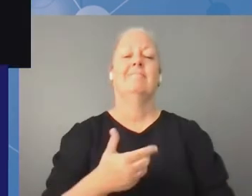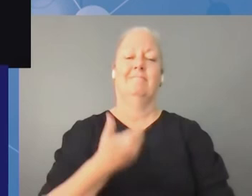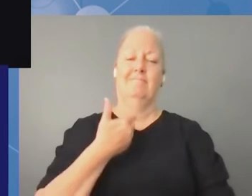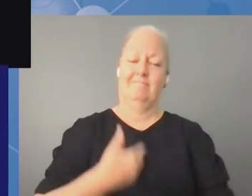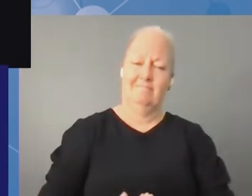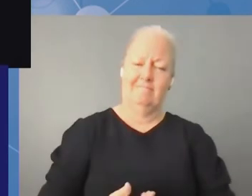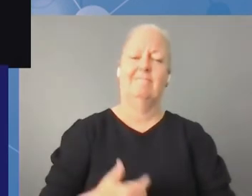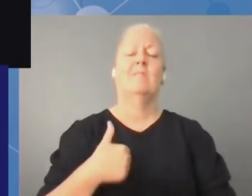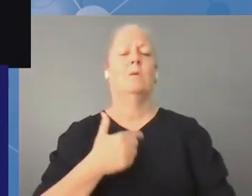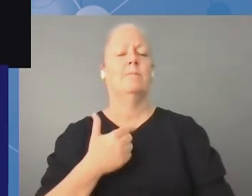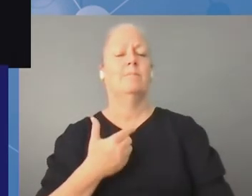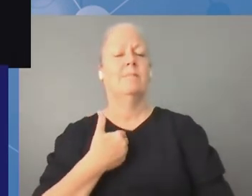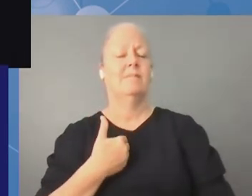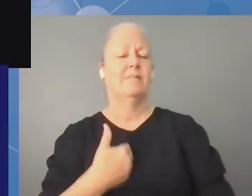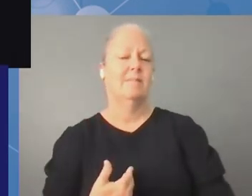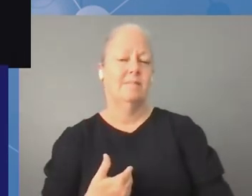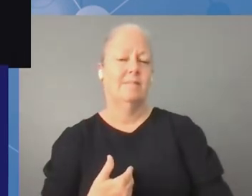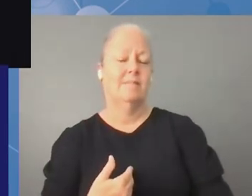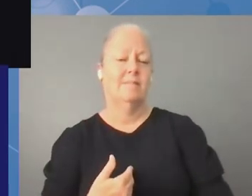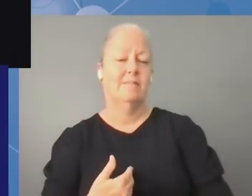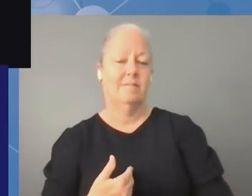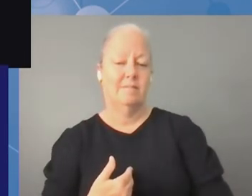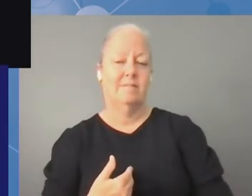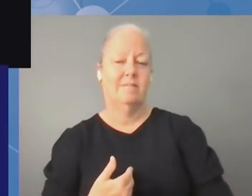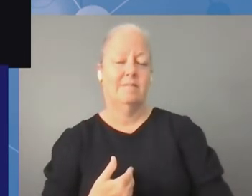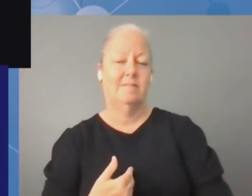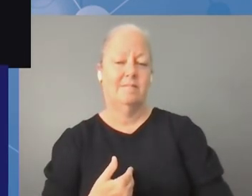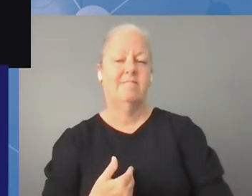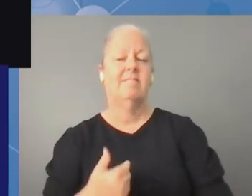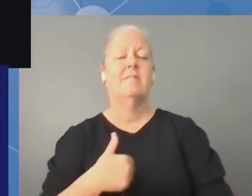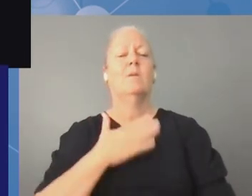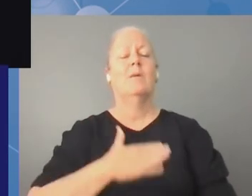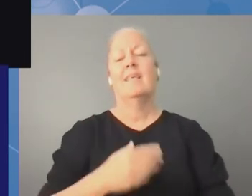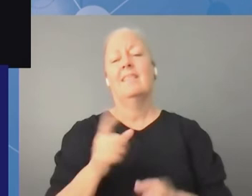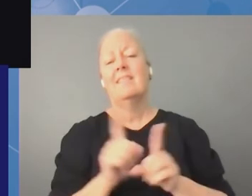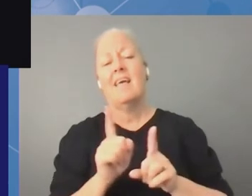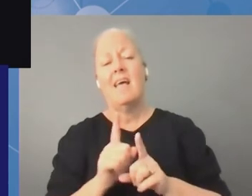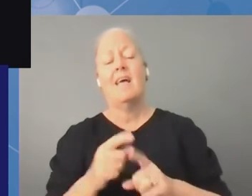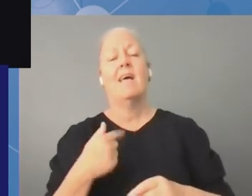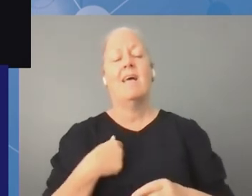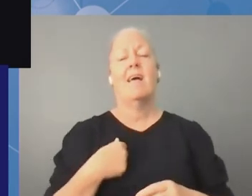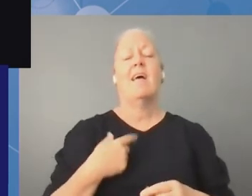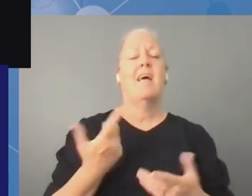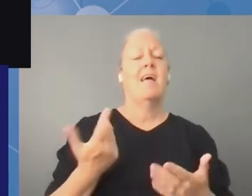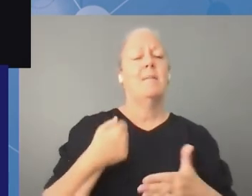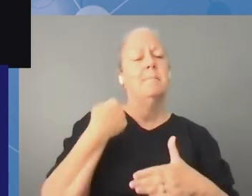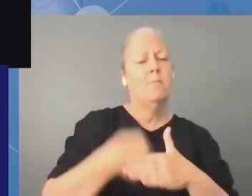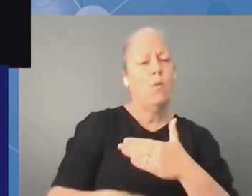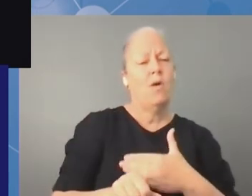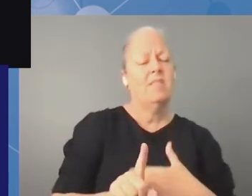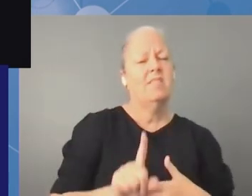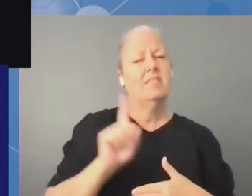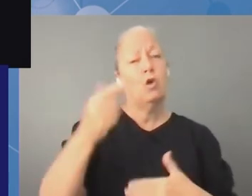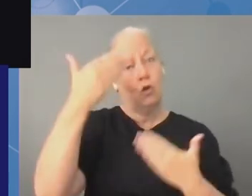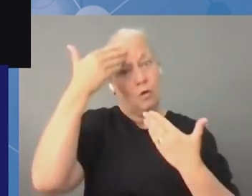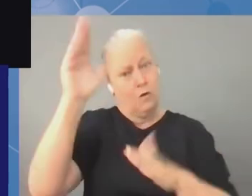of someone who represents the host country and someone who was born and raised in katowice thank you very much to all of